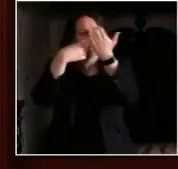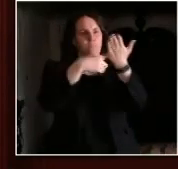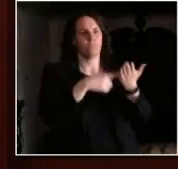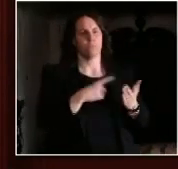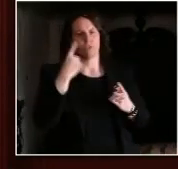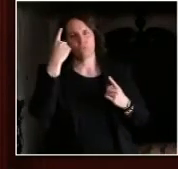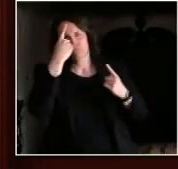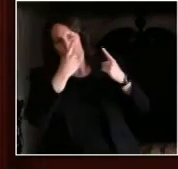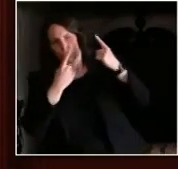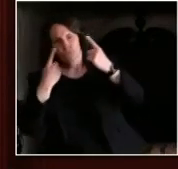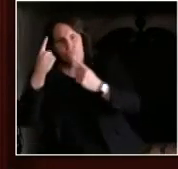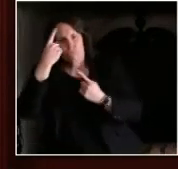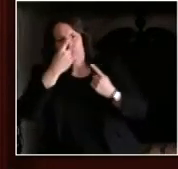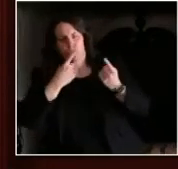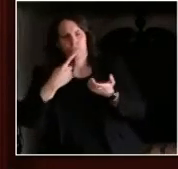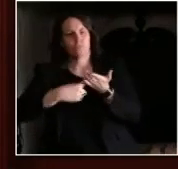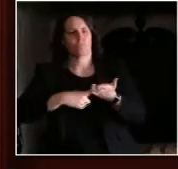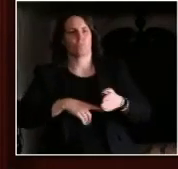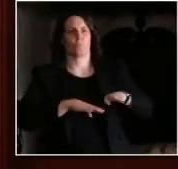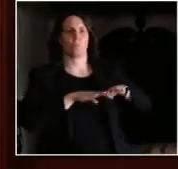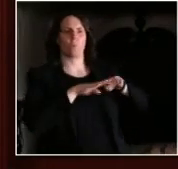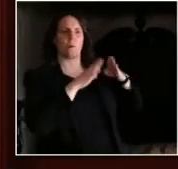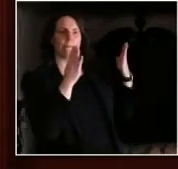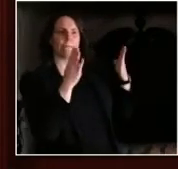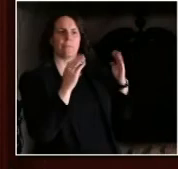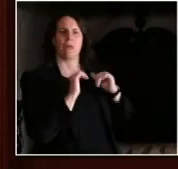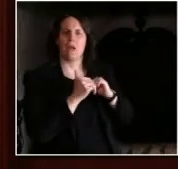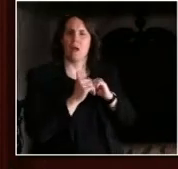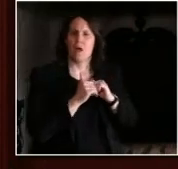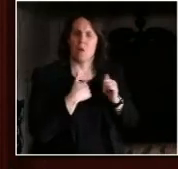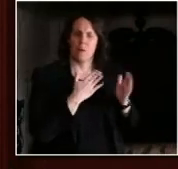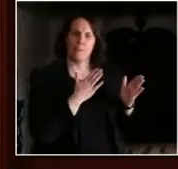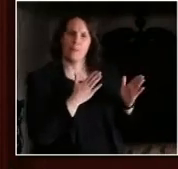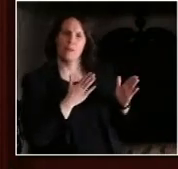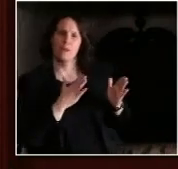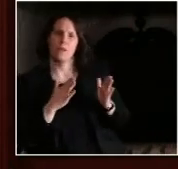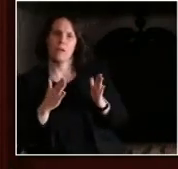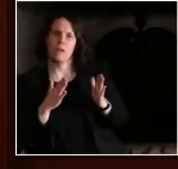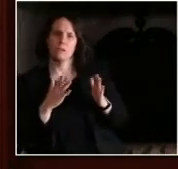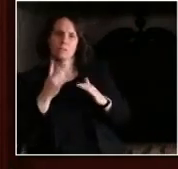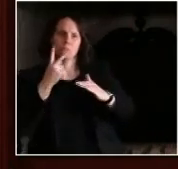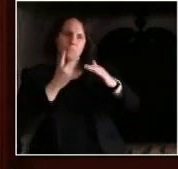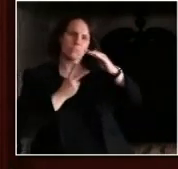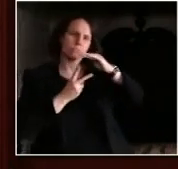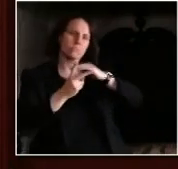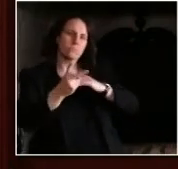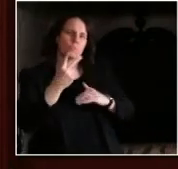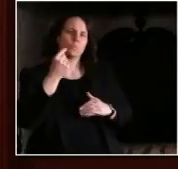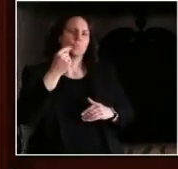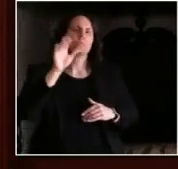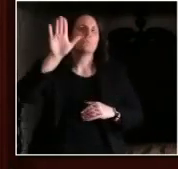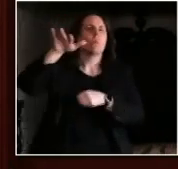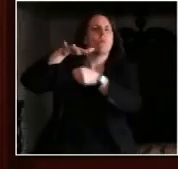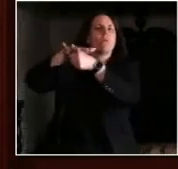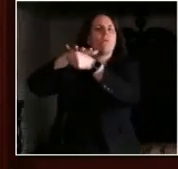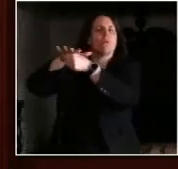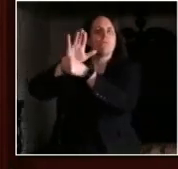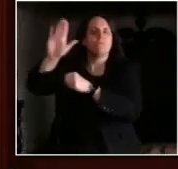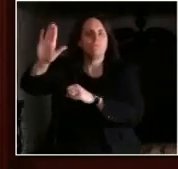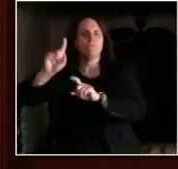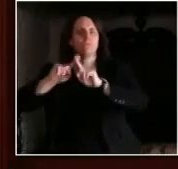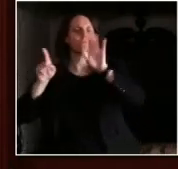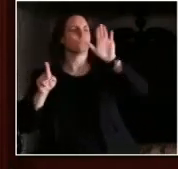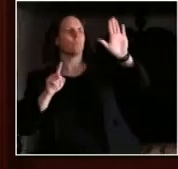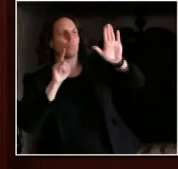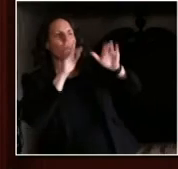about lots of groups that are taking on this task and thinking about it for their region or their industry or their sector. And we welcome that and